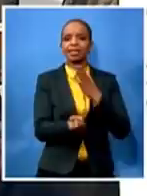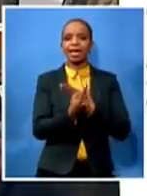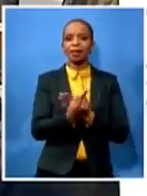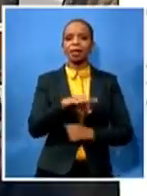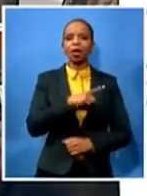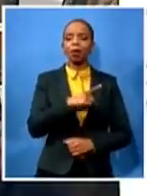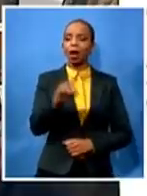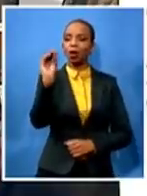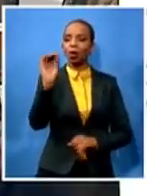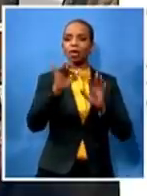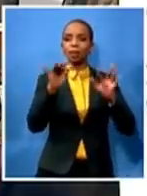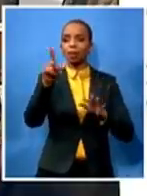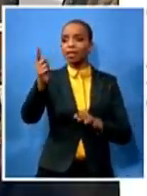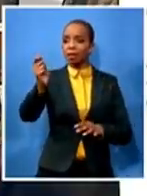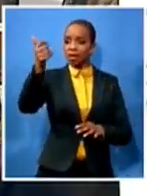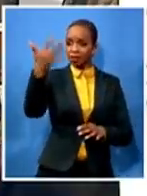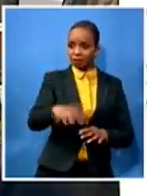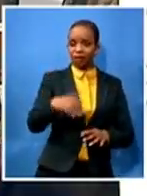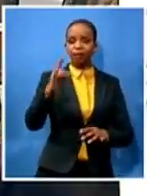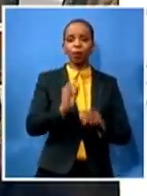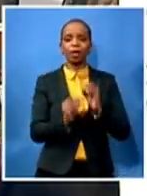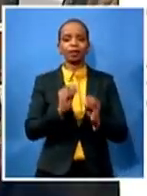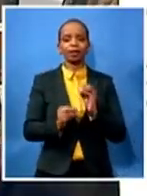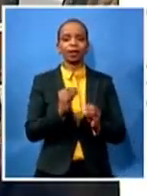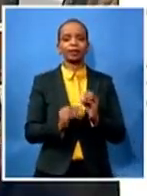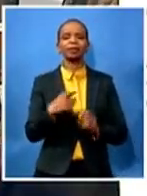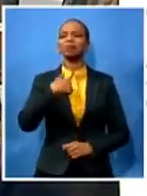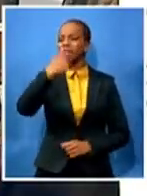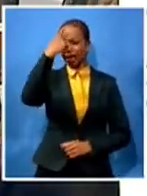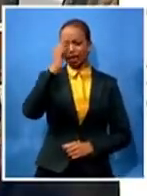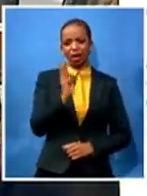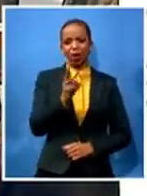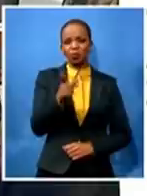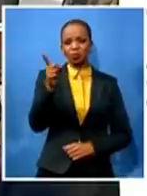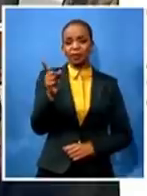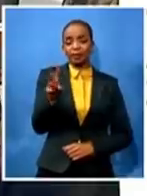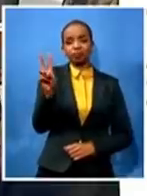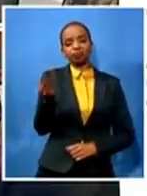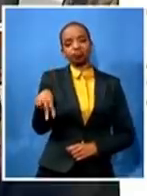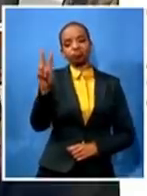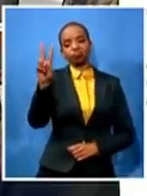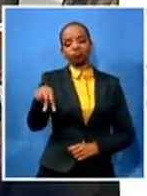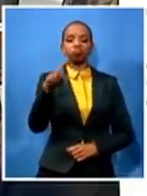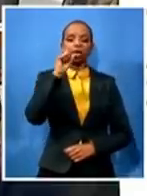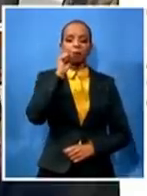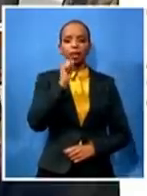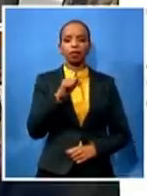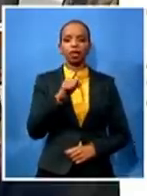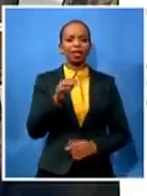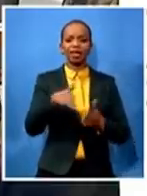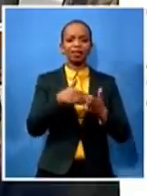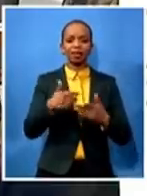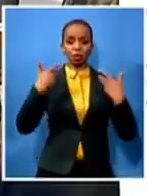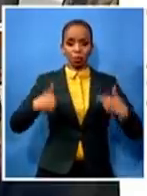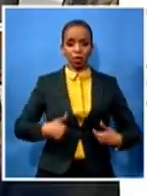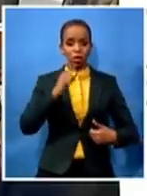think it also undermines the men except with the rtps